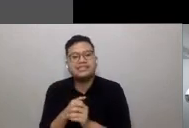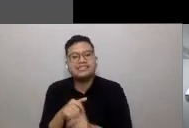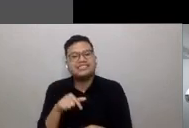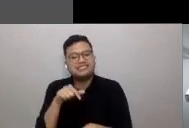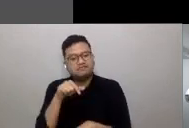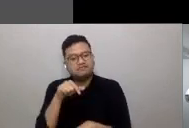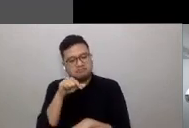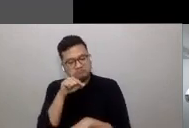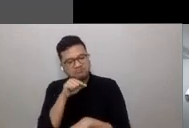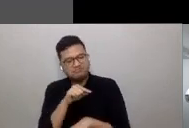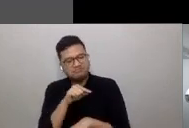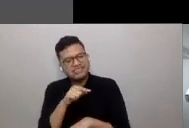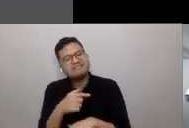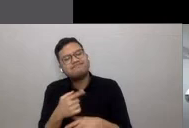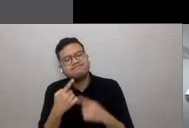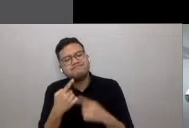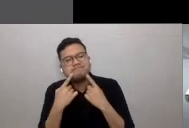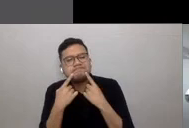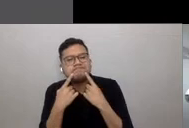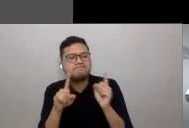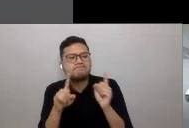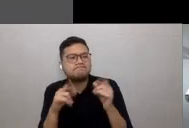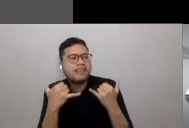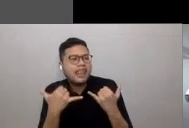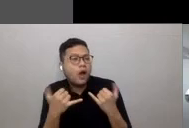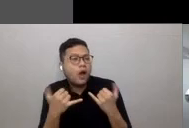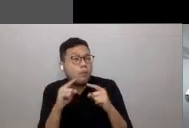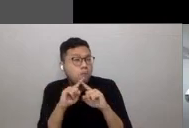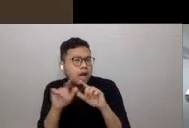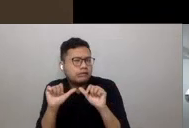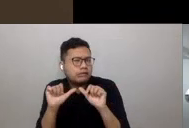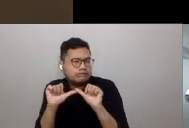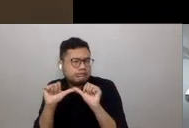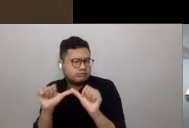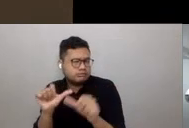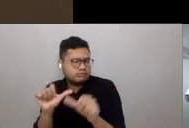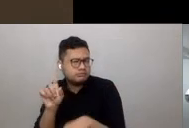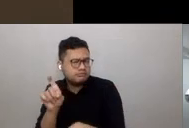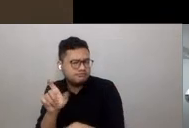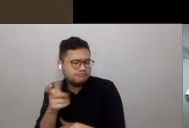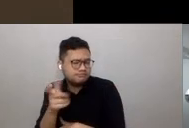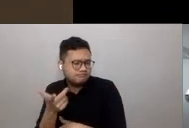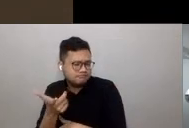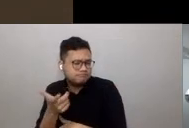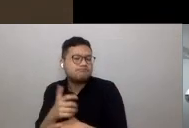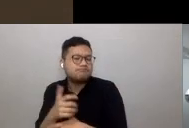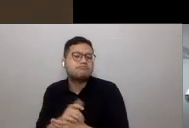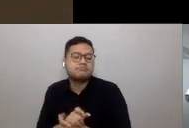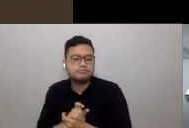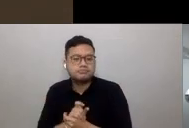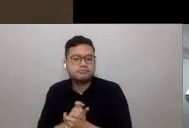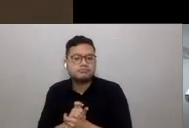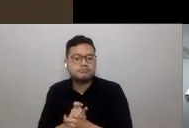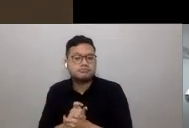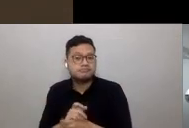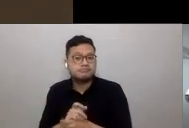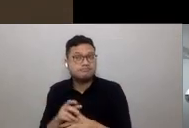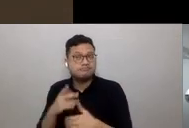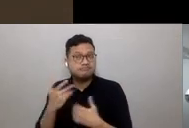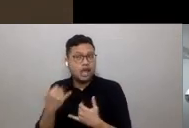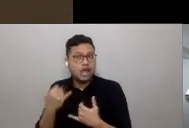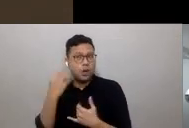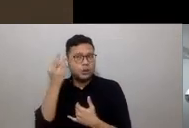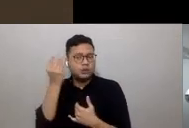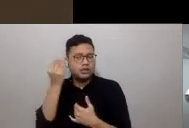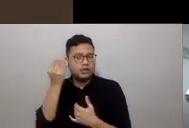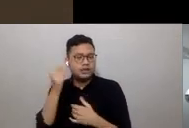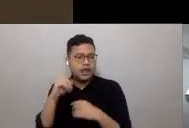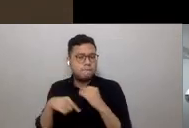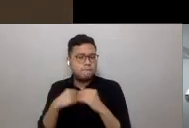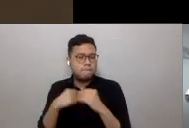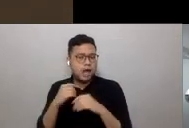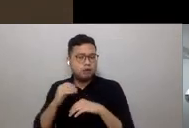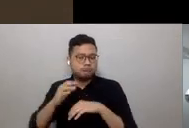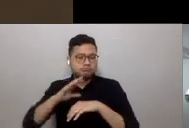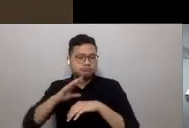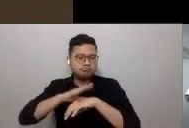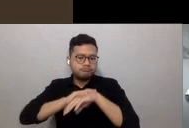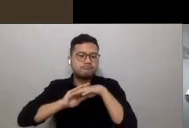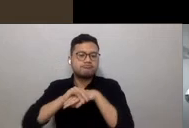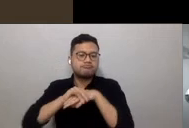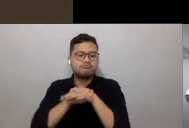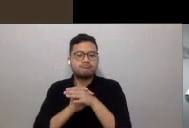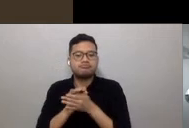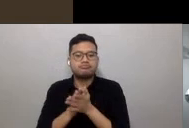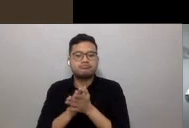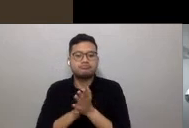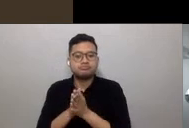work now, but how sustainable are they in the long term? Let's think about disinfect, increased